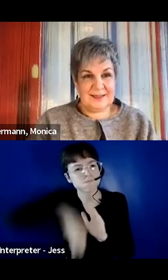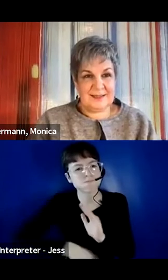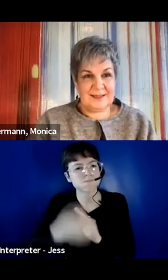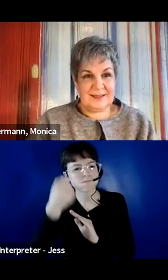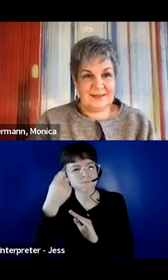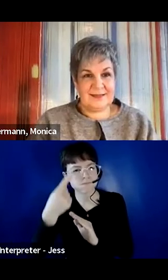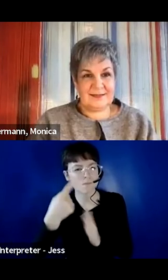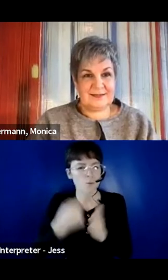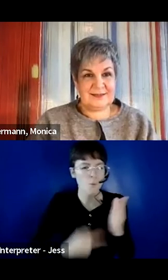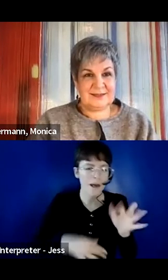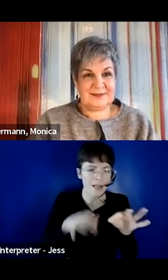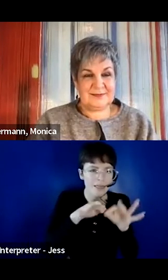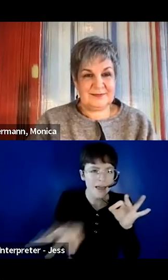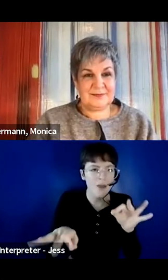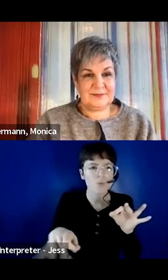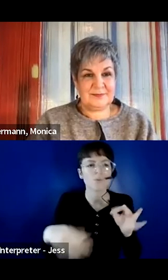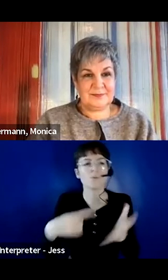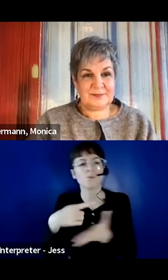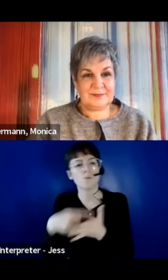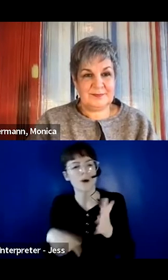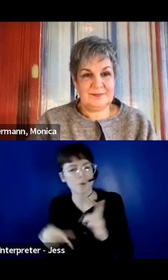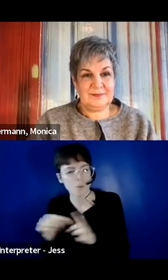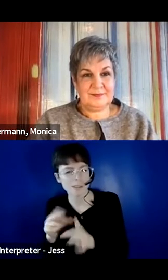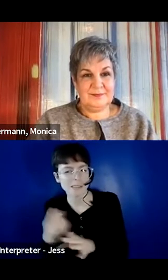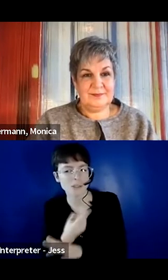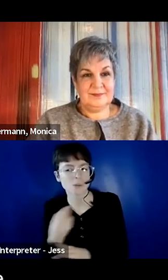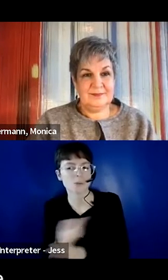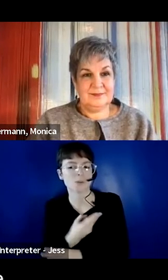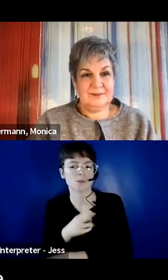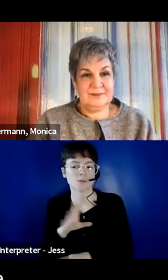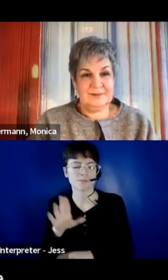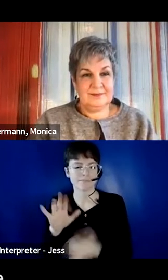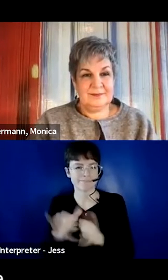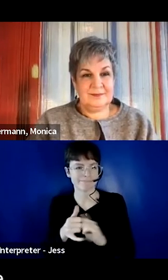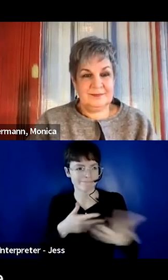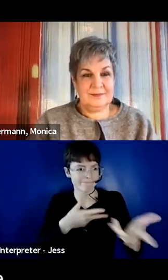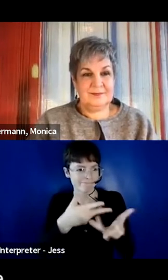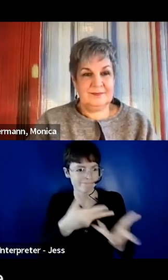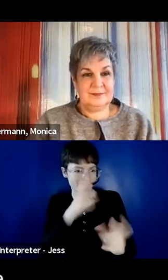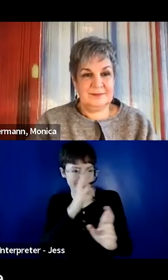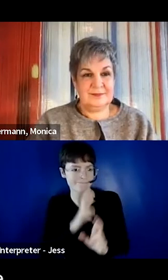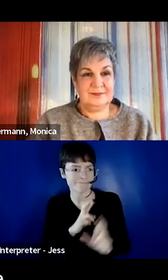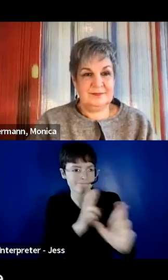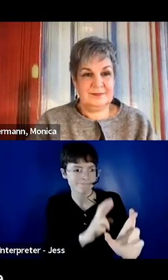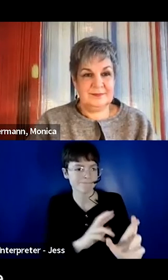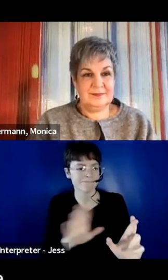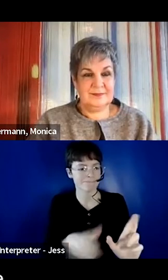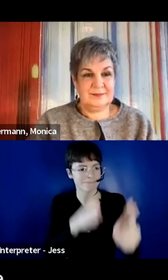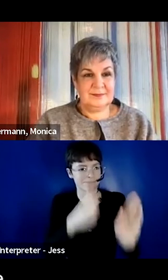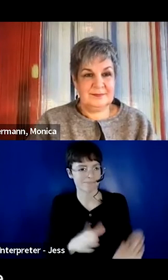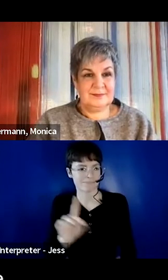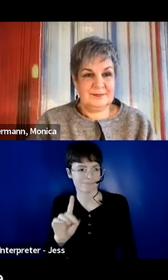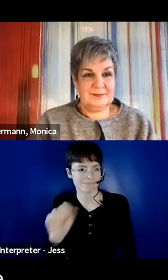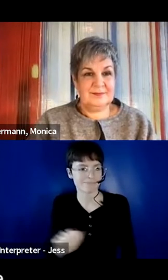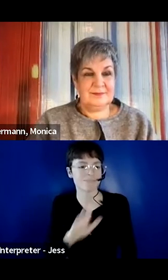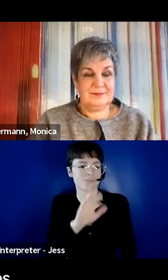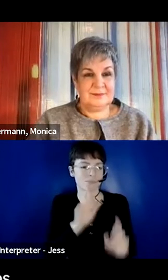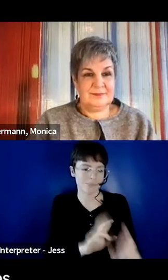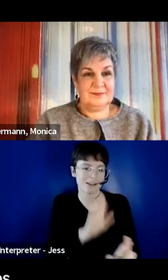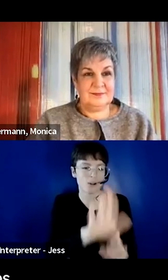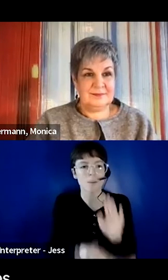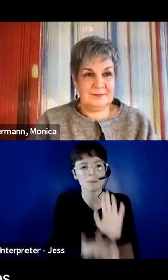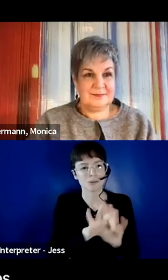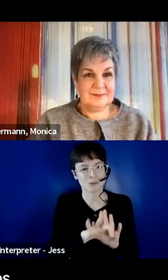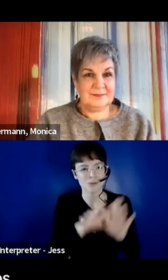with individuals, you know, in a way that is respectful of personal choice as well.